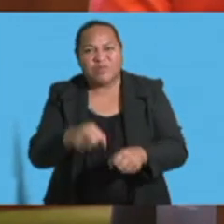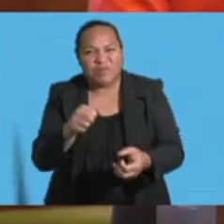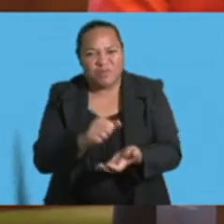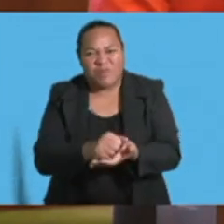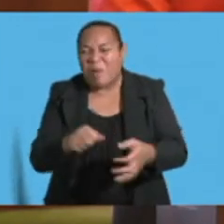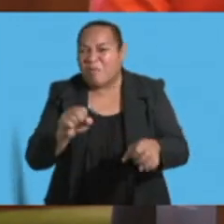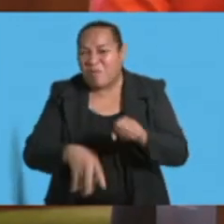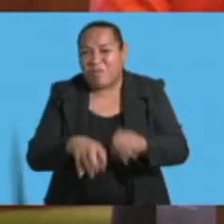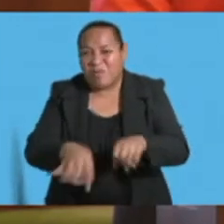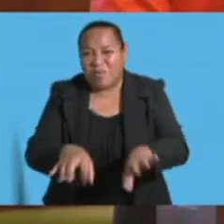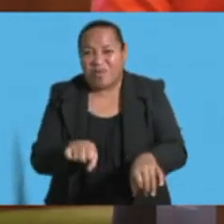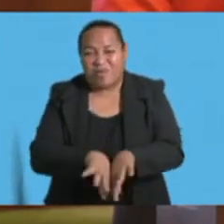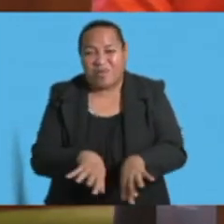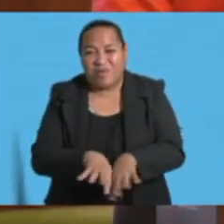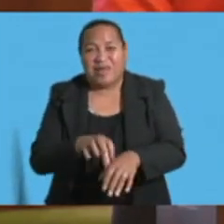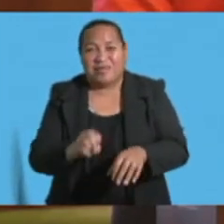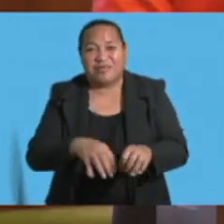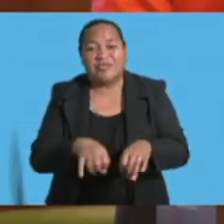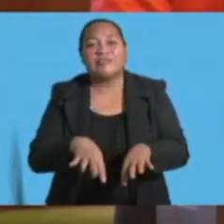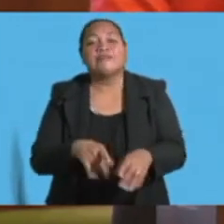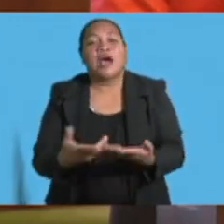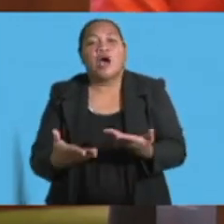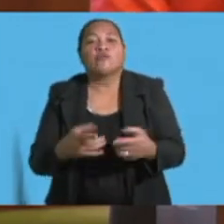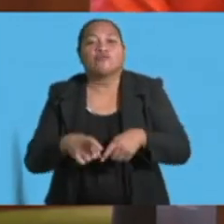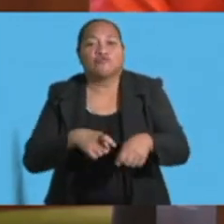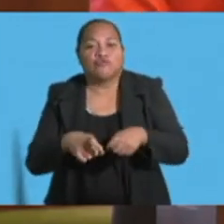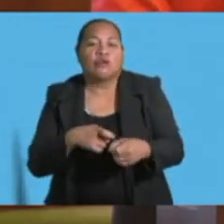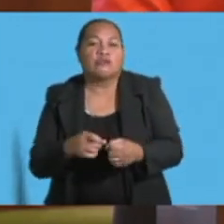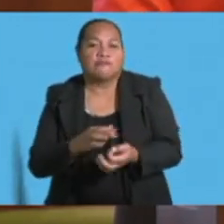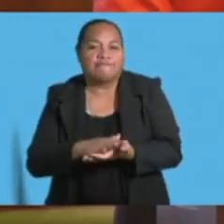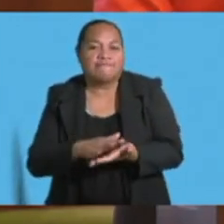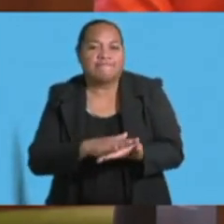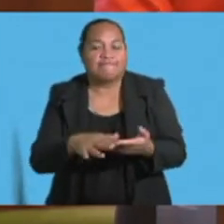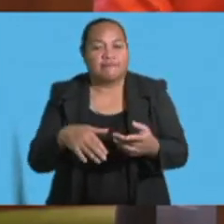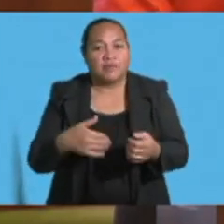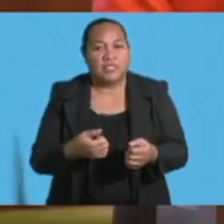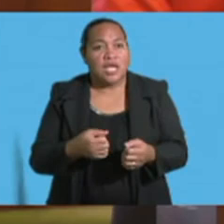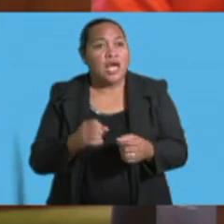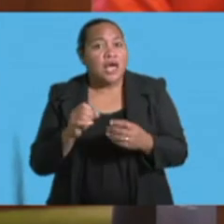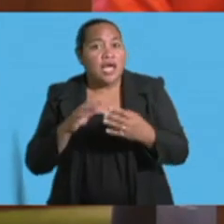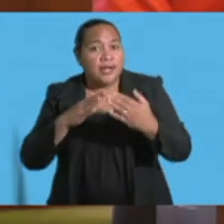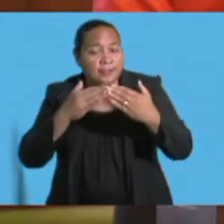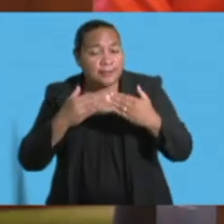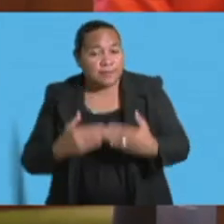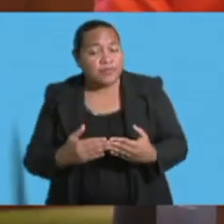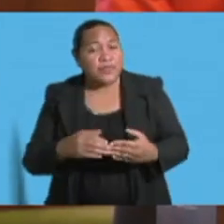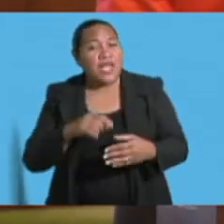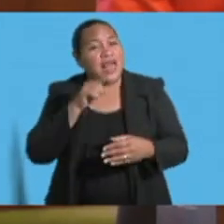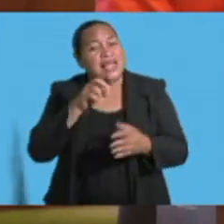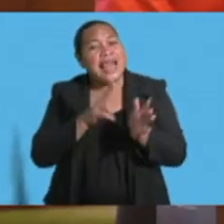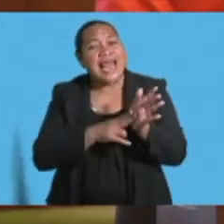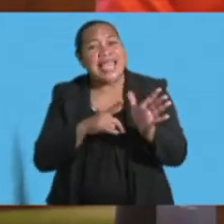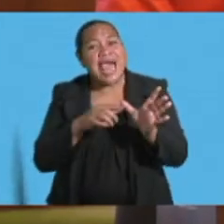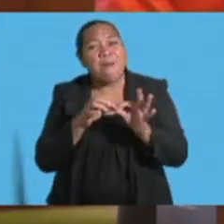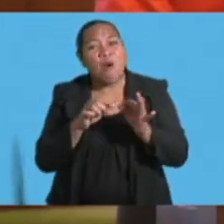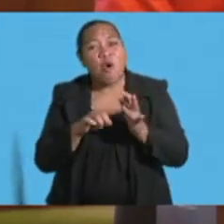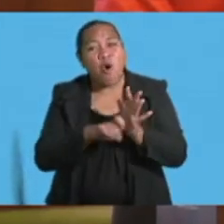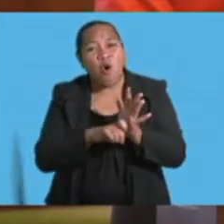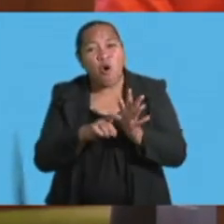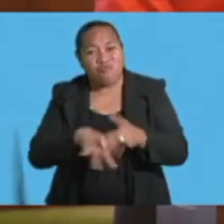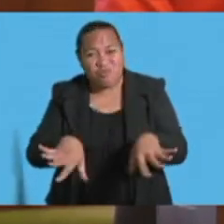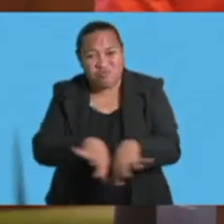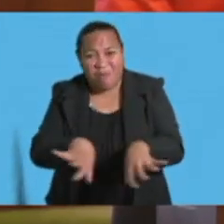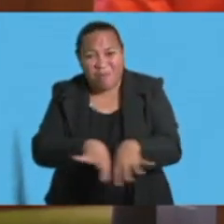Speaking of waste management, Speaker, Stage 2, Cell 3 of the Namburu landfill is expected to be completed in about nine months